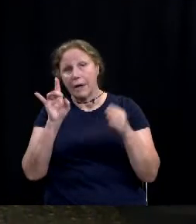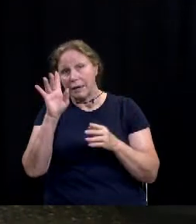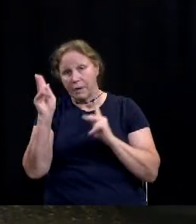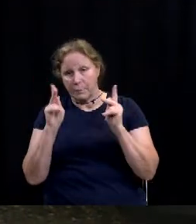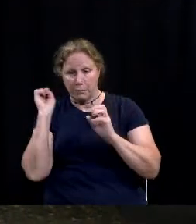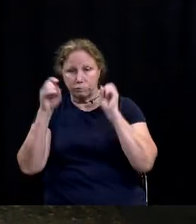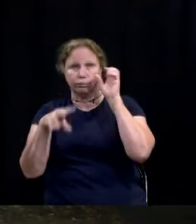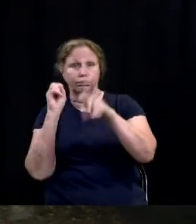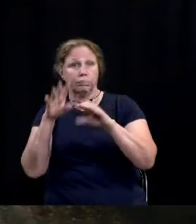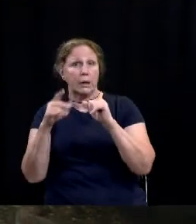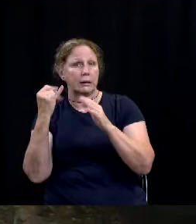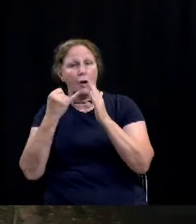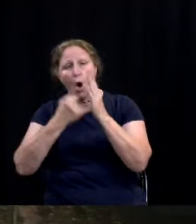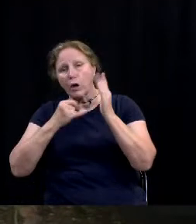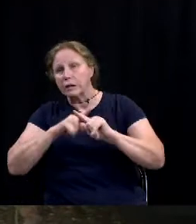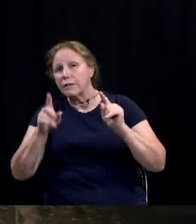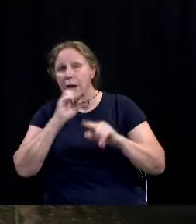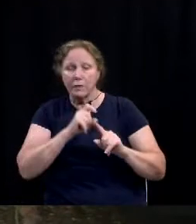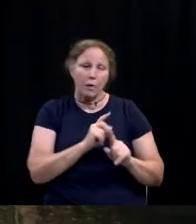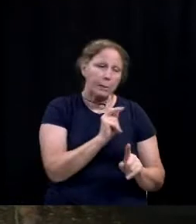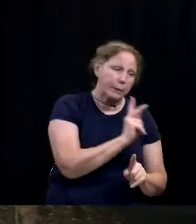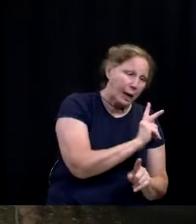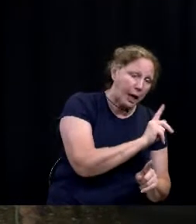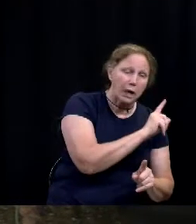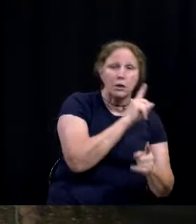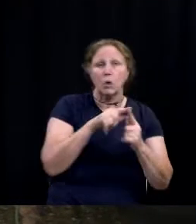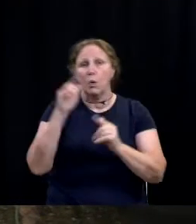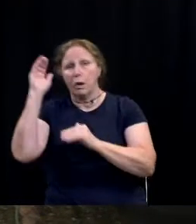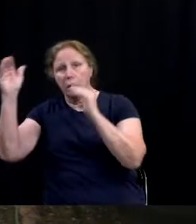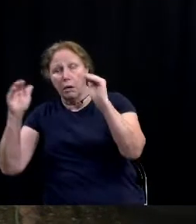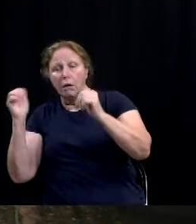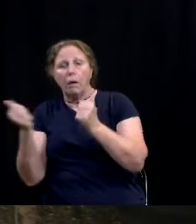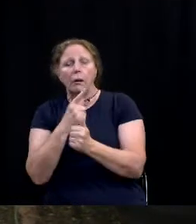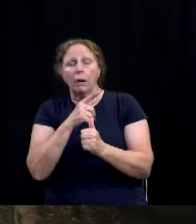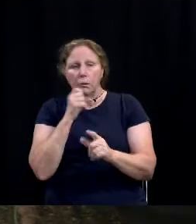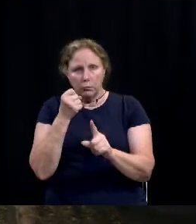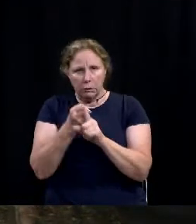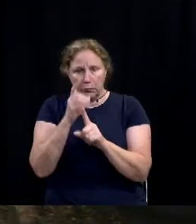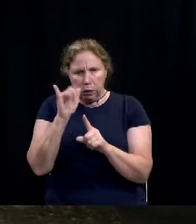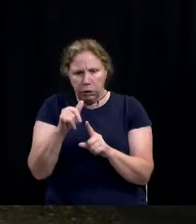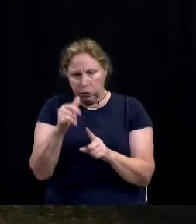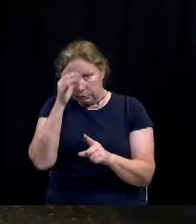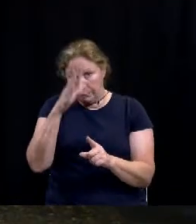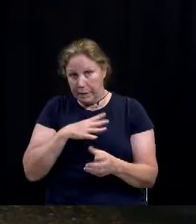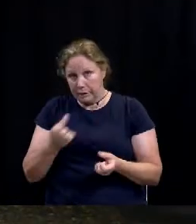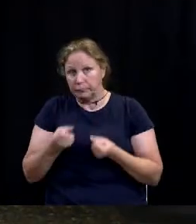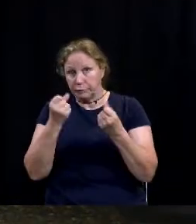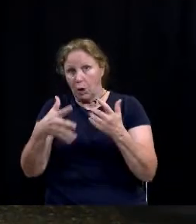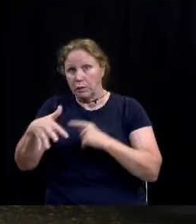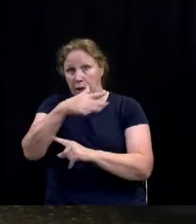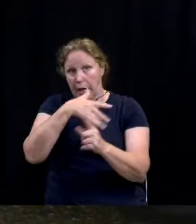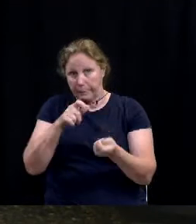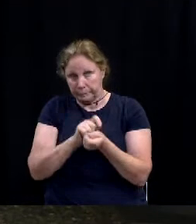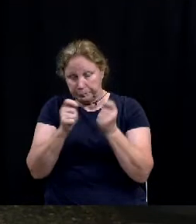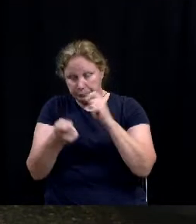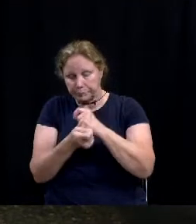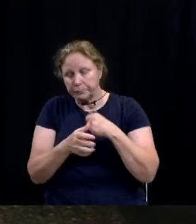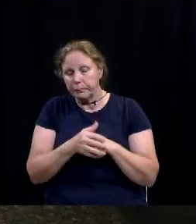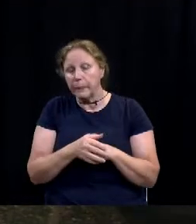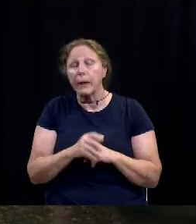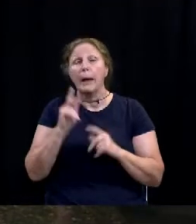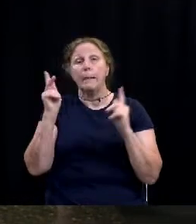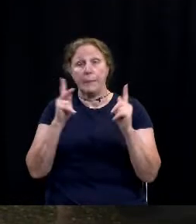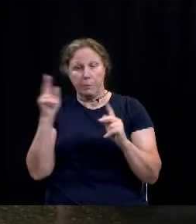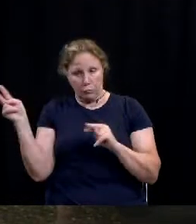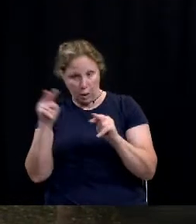artists of all ages, from pre-K to adult, recognizing the fact that everyone is impacted by man-made climate change. Council Members are invited to view